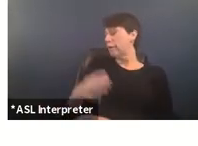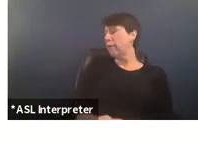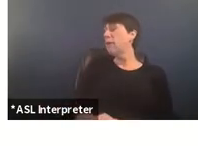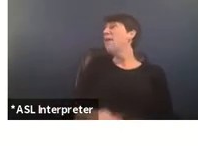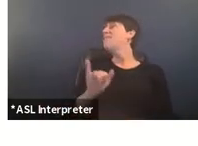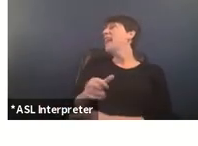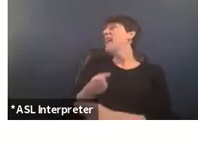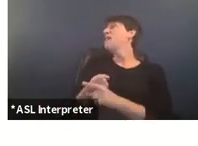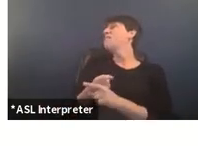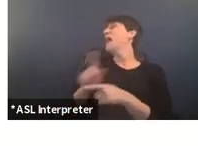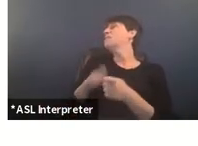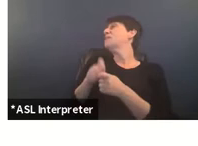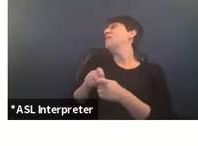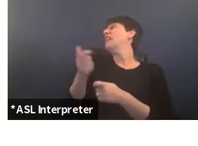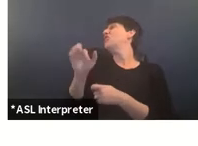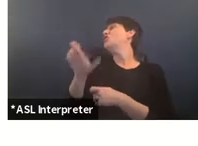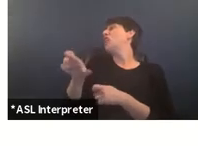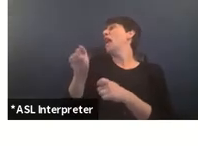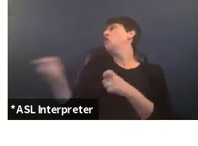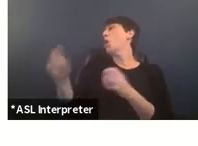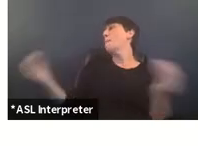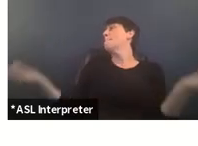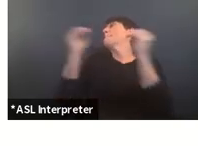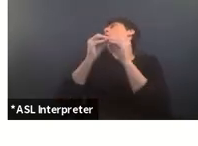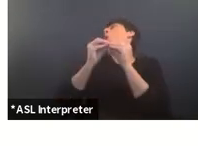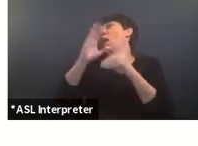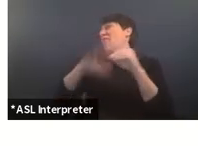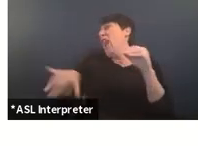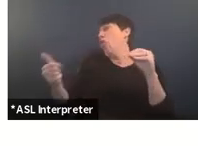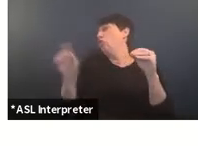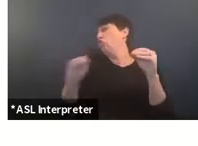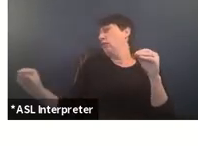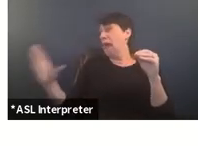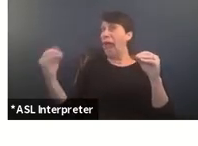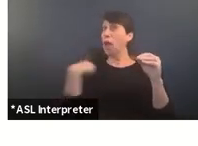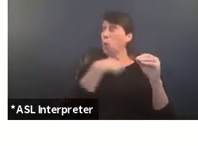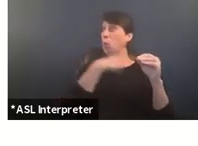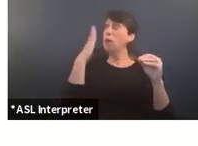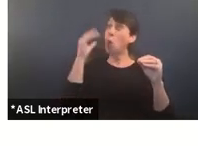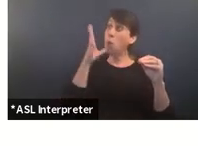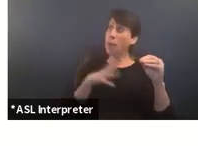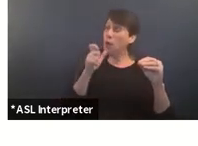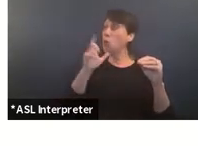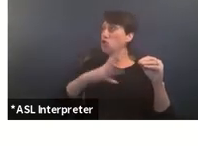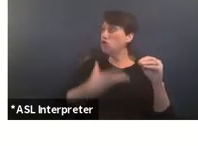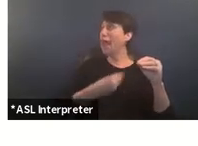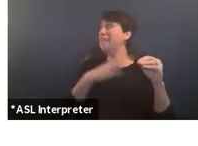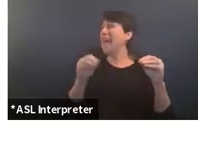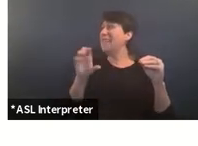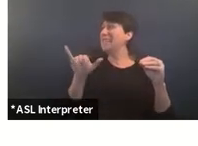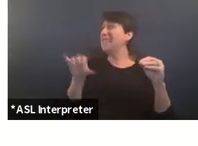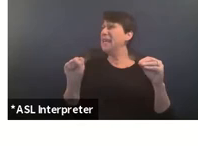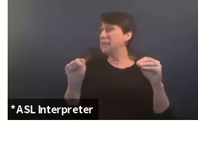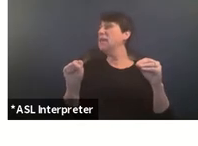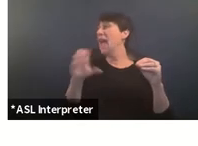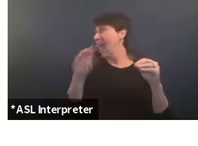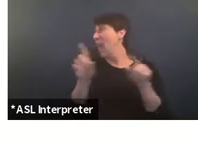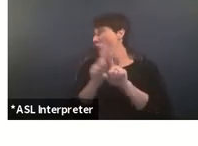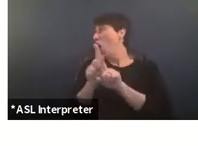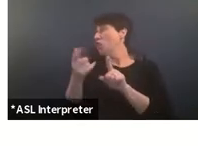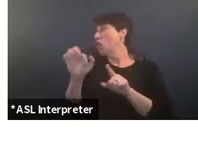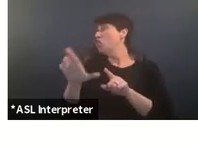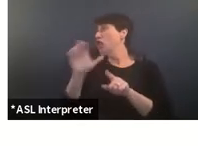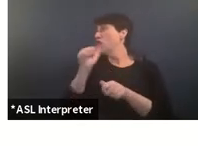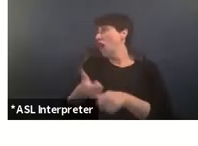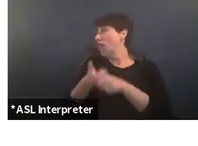impacts particular genders disproportionately um and we know that women who are trans and cis cis and also gender non